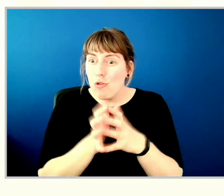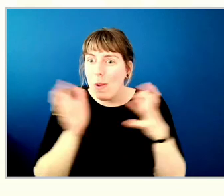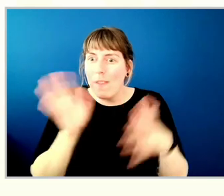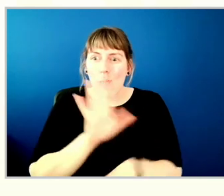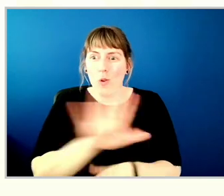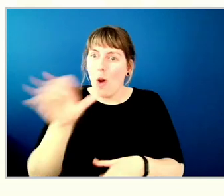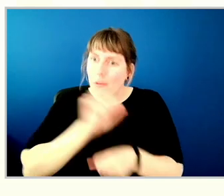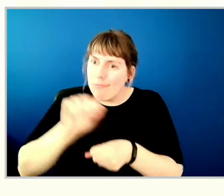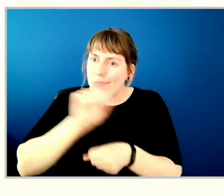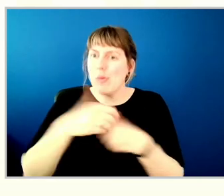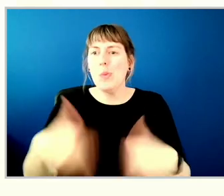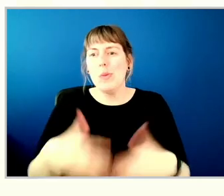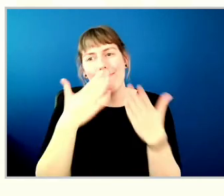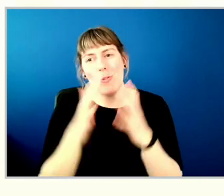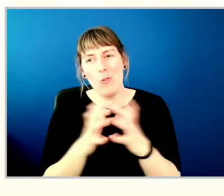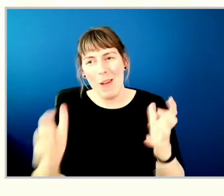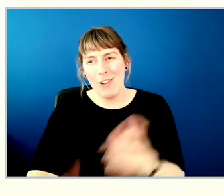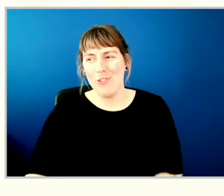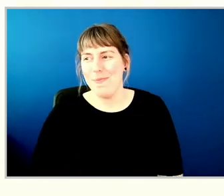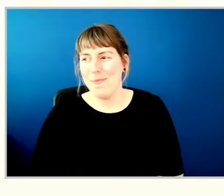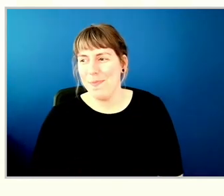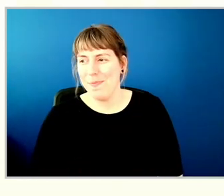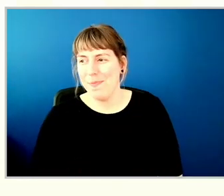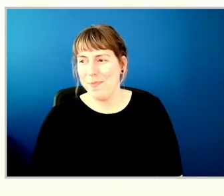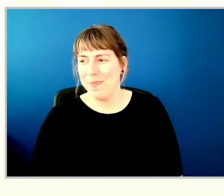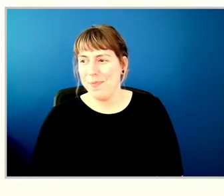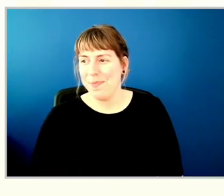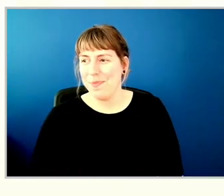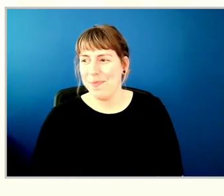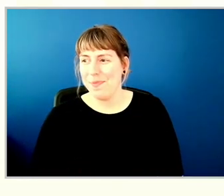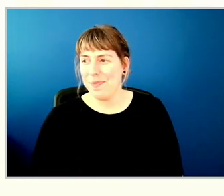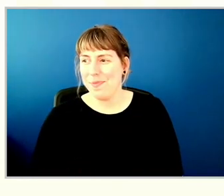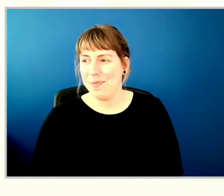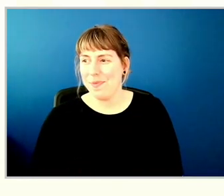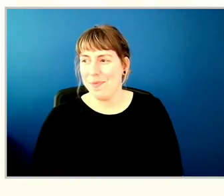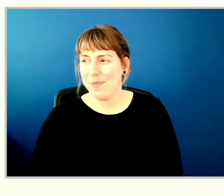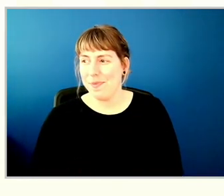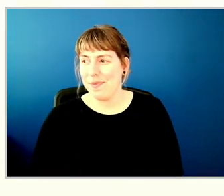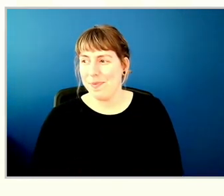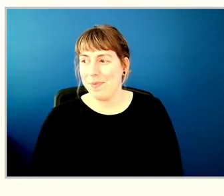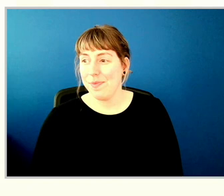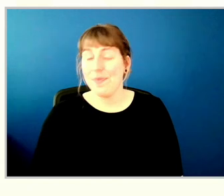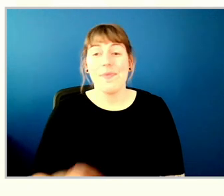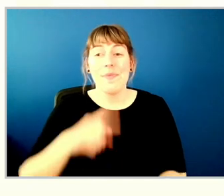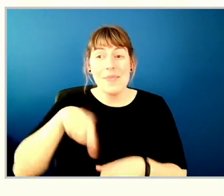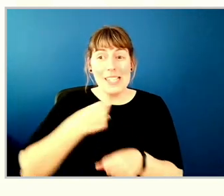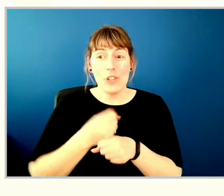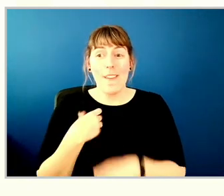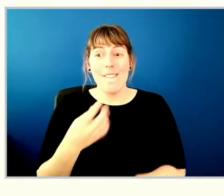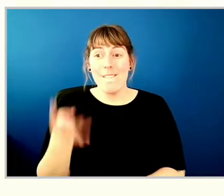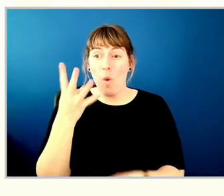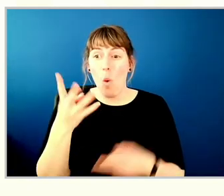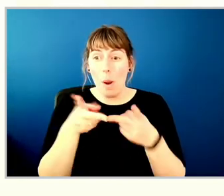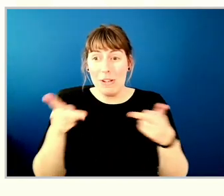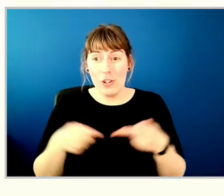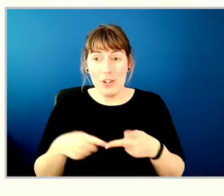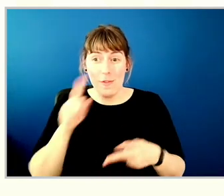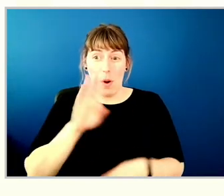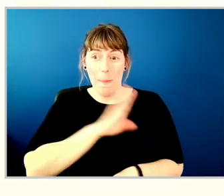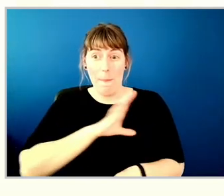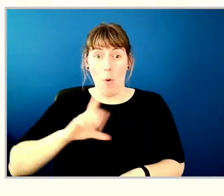efforts. So this year we had six candidates running for our four positions on the board and we had 26